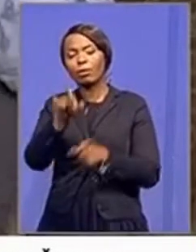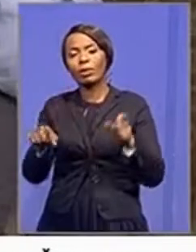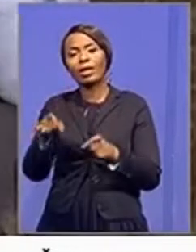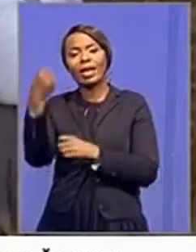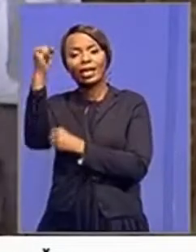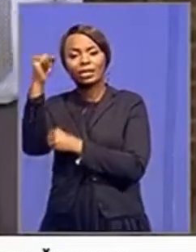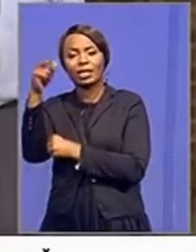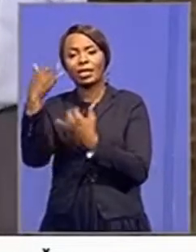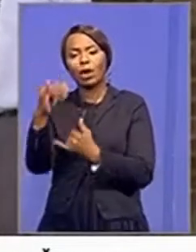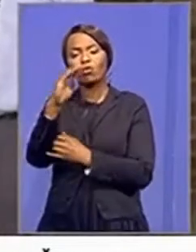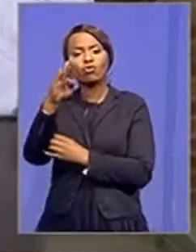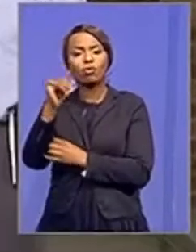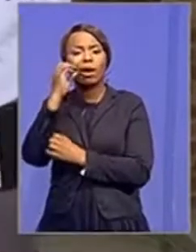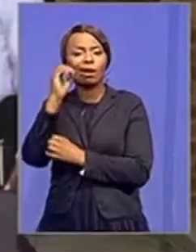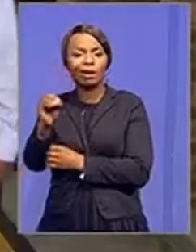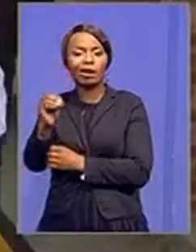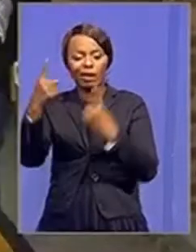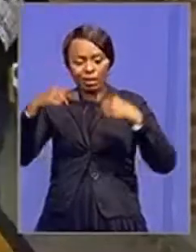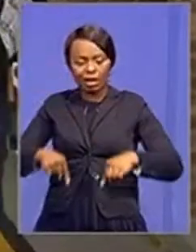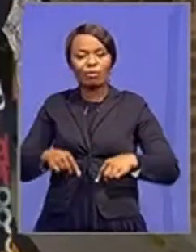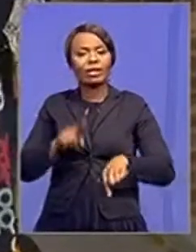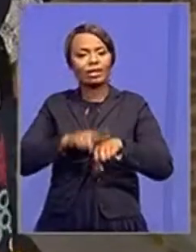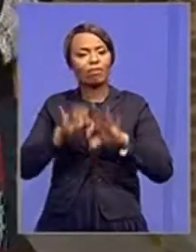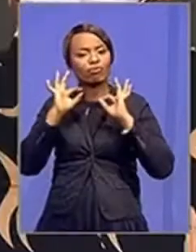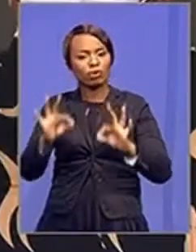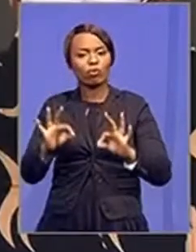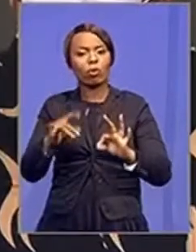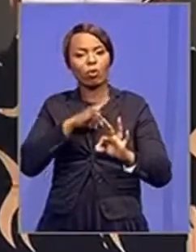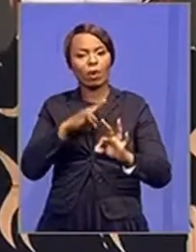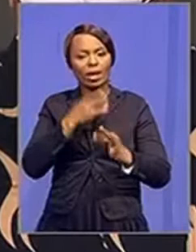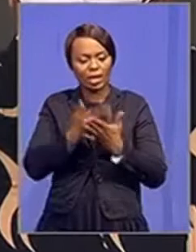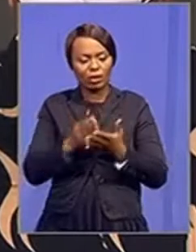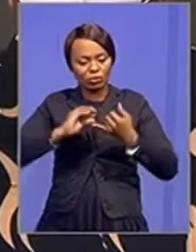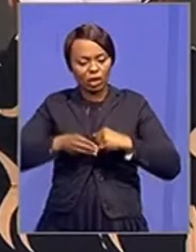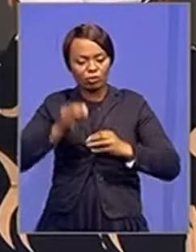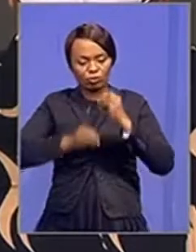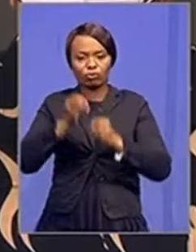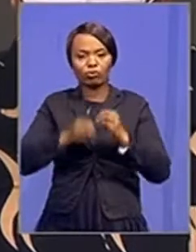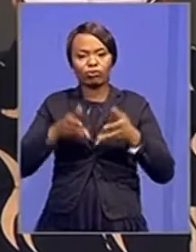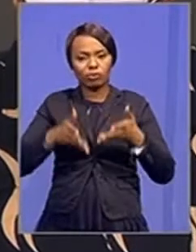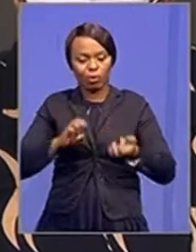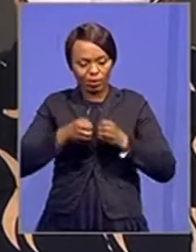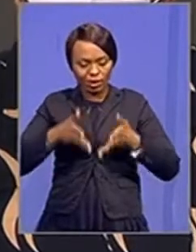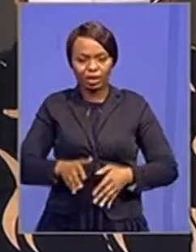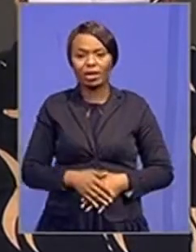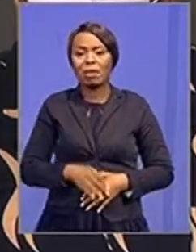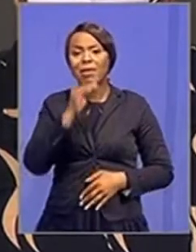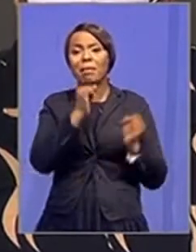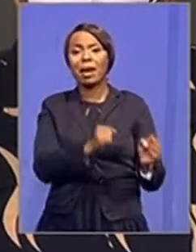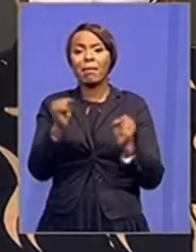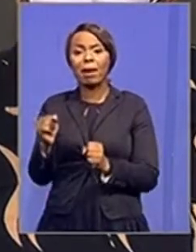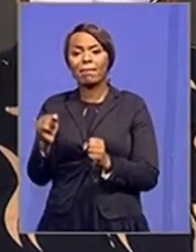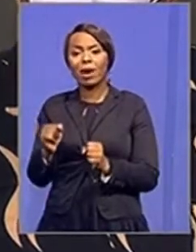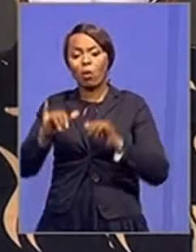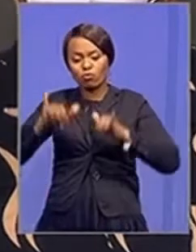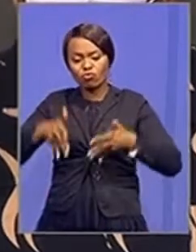It's not a permanent arrangement. It's an arrangement to say there are